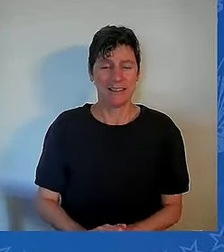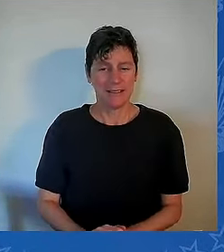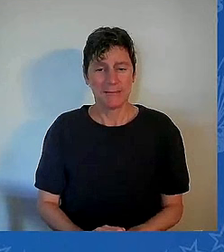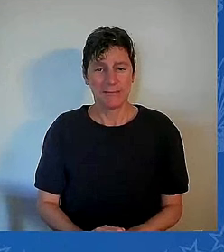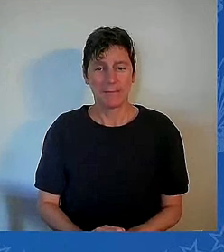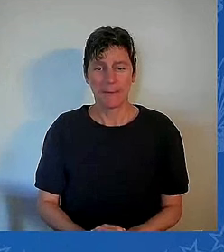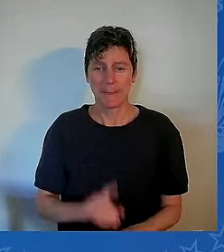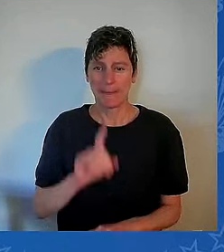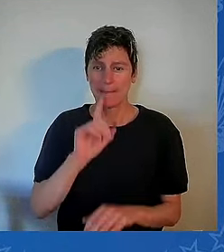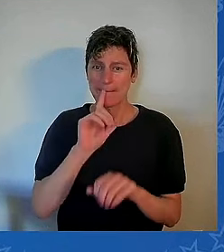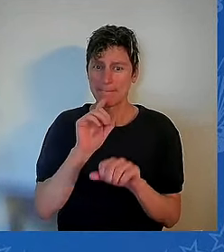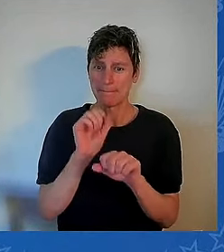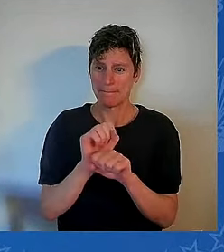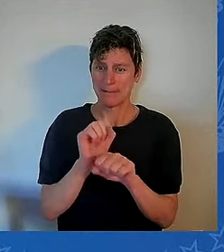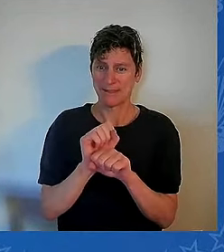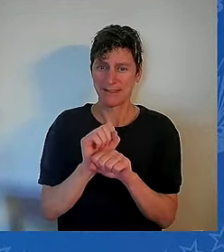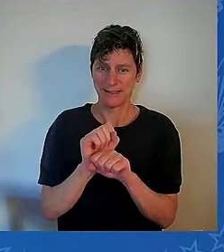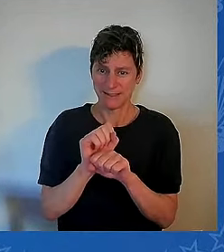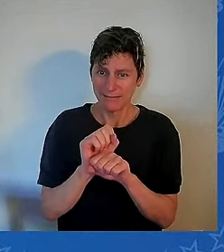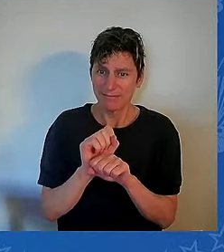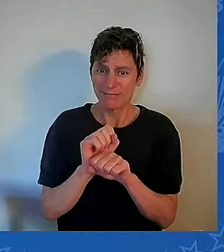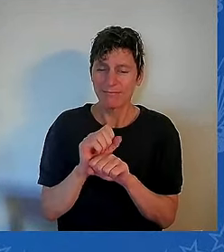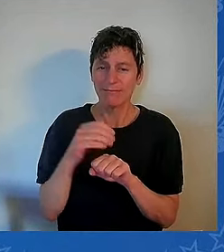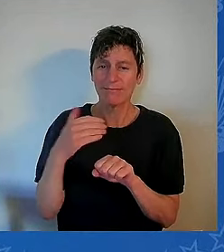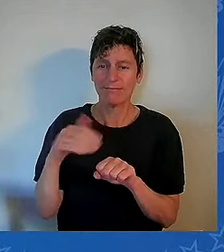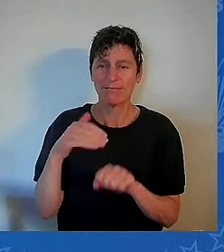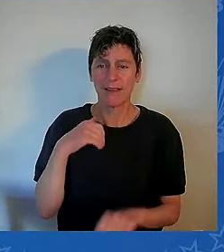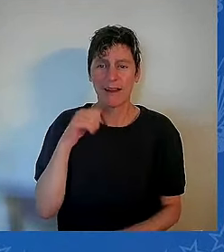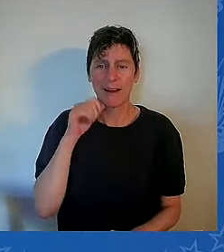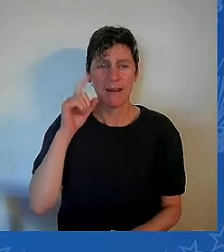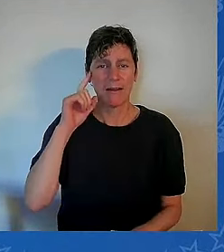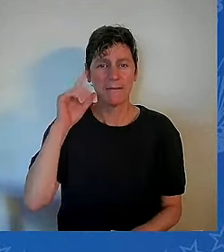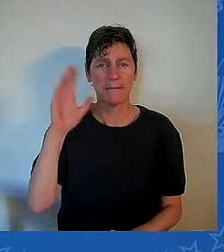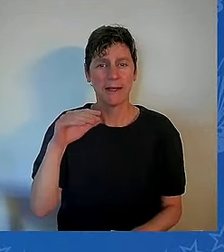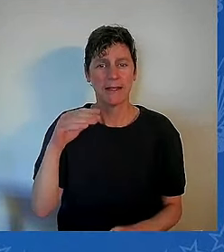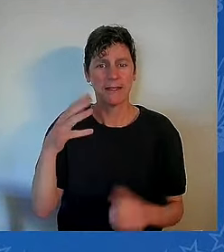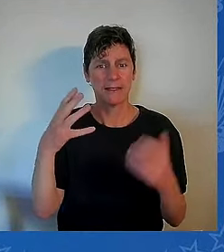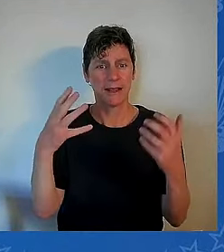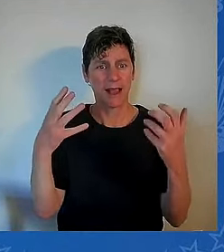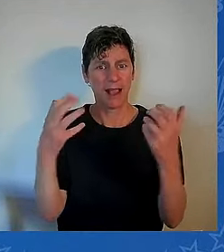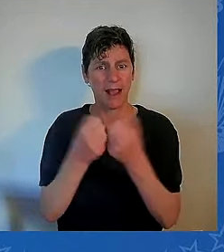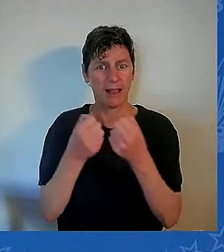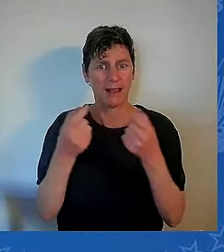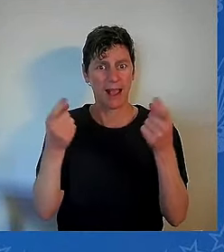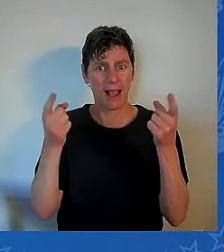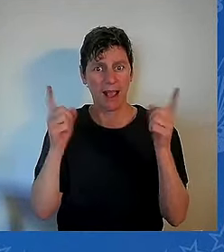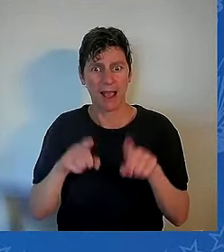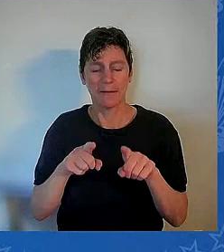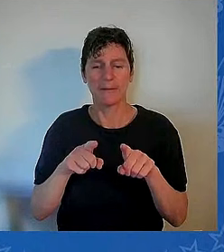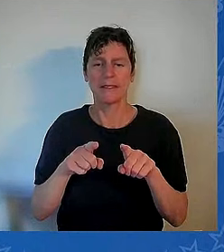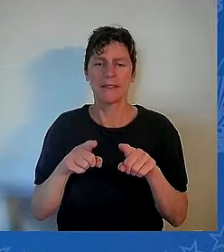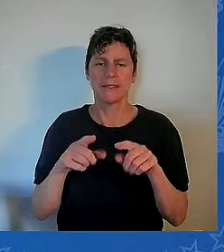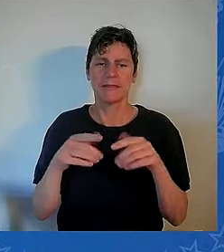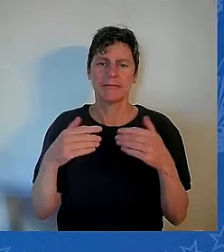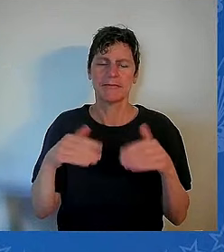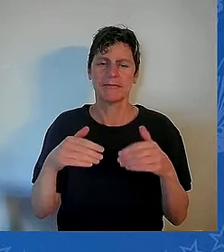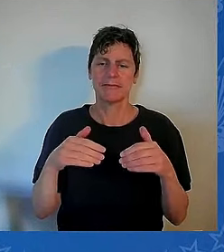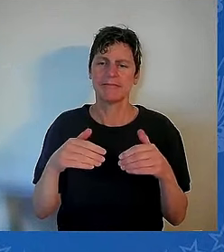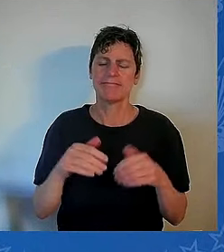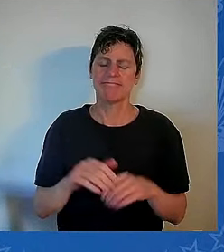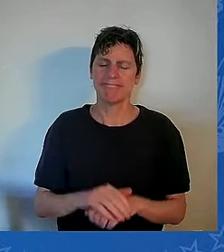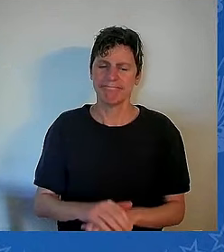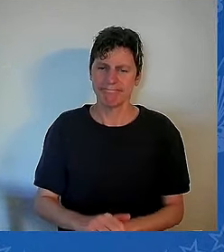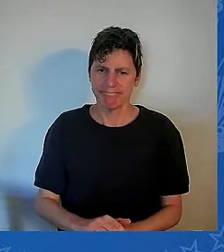honored and proud. There was a bust of her husband, Bobby Kennedy, in my office, the Oval